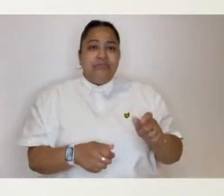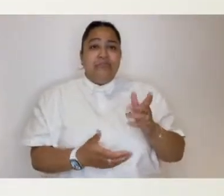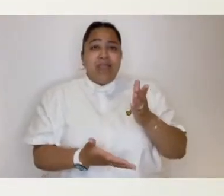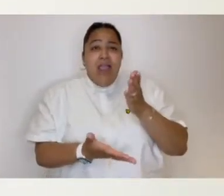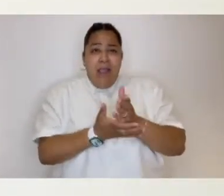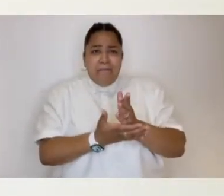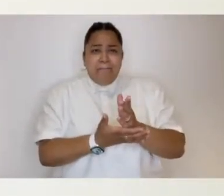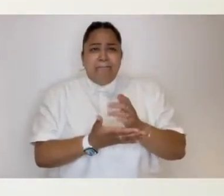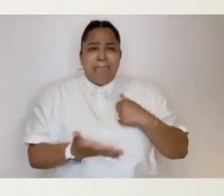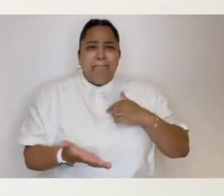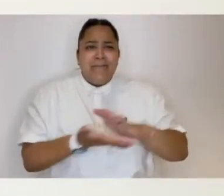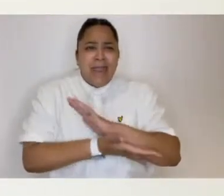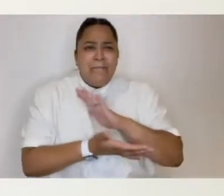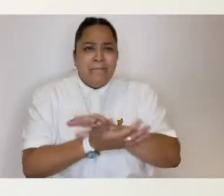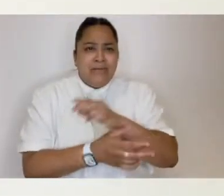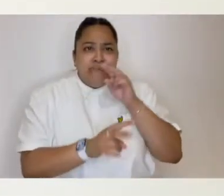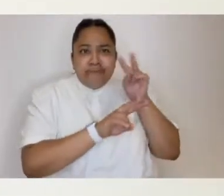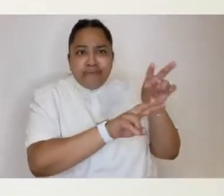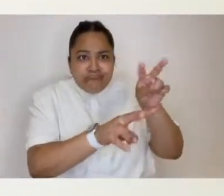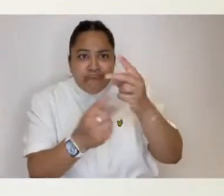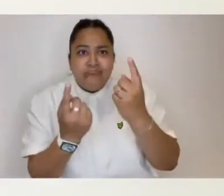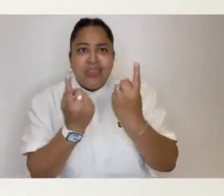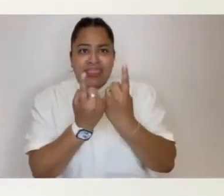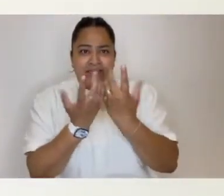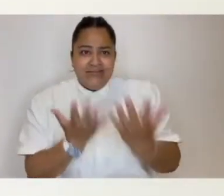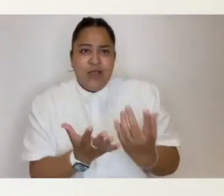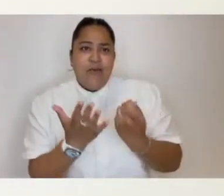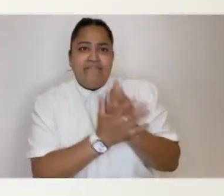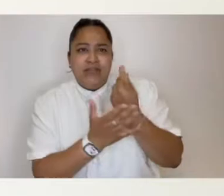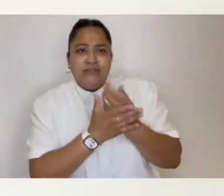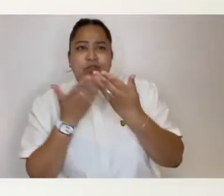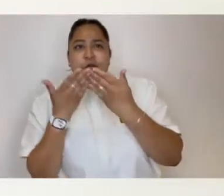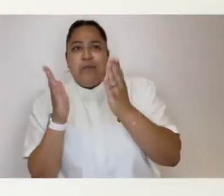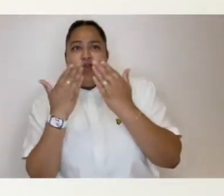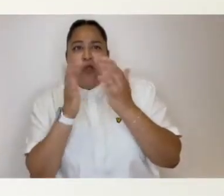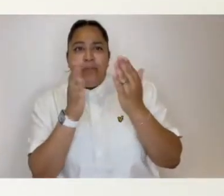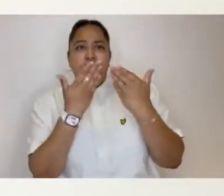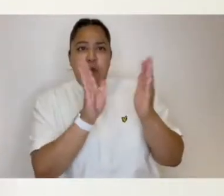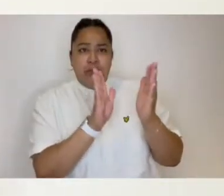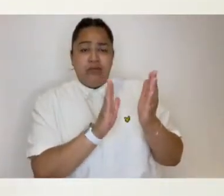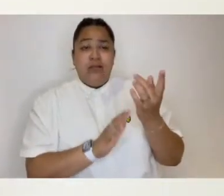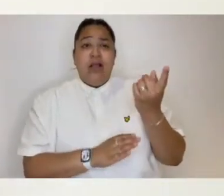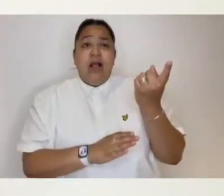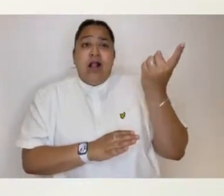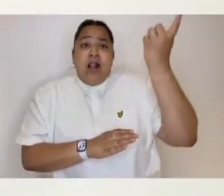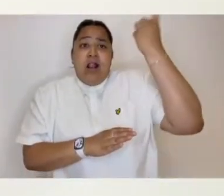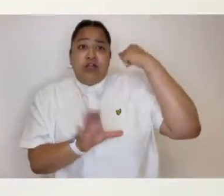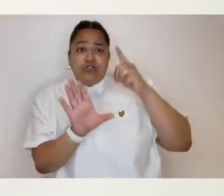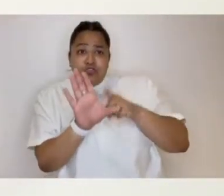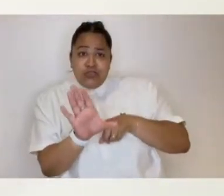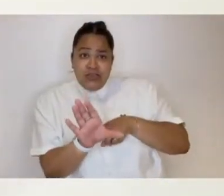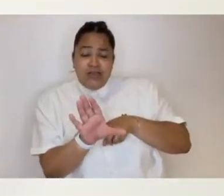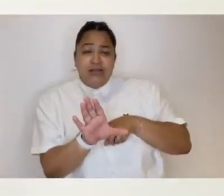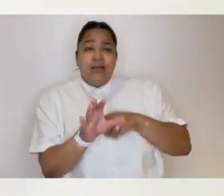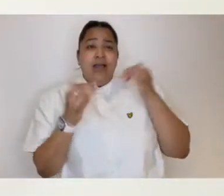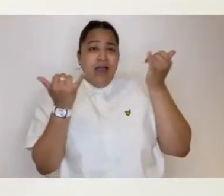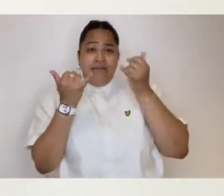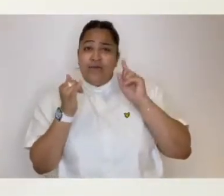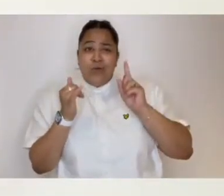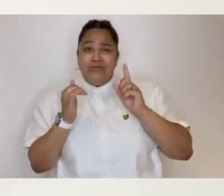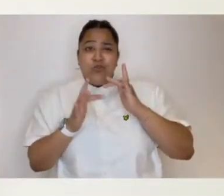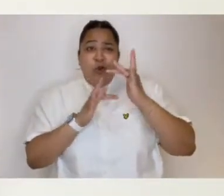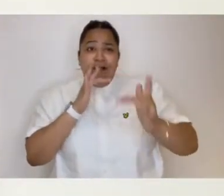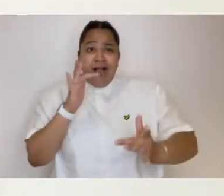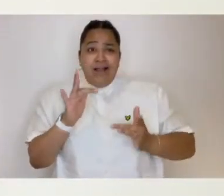really good to see that things are slowly starting to open up in a safe way. Last year's Barking Carnival had to be